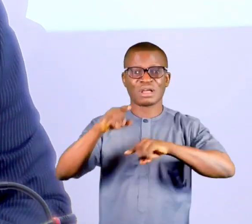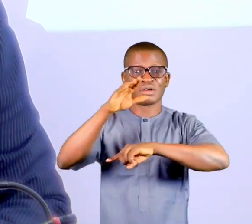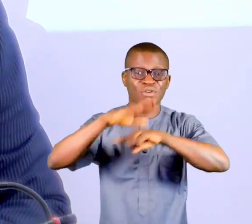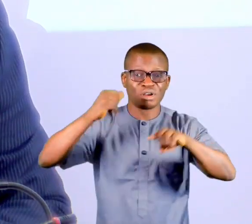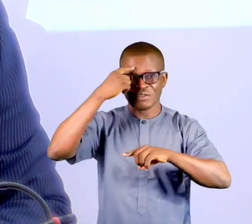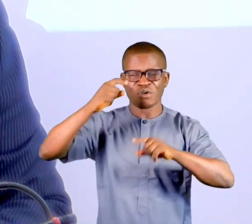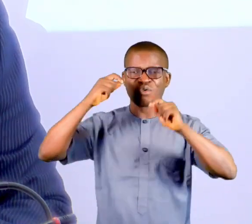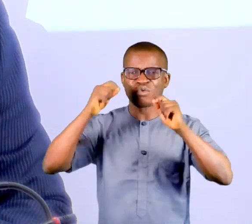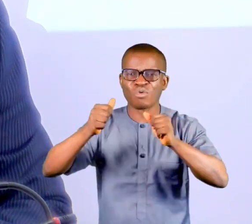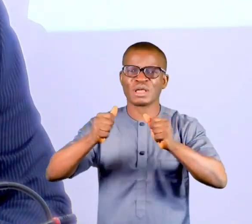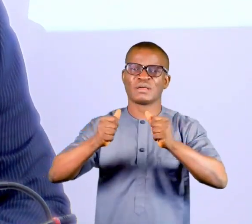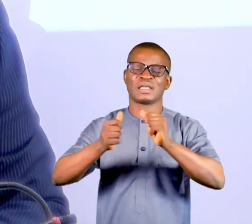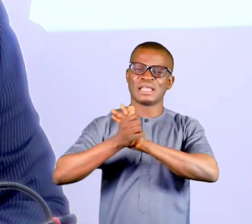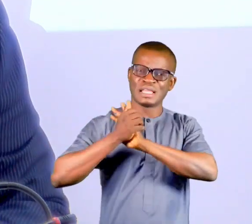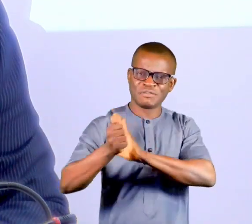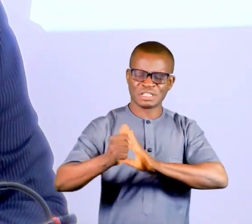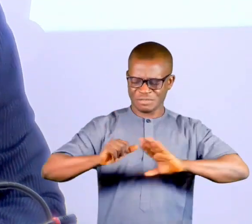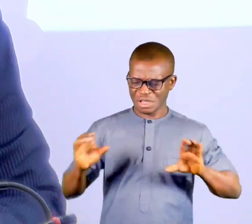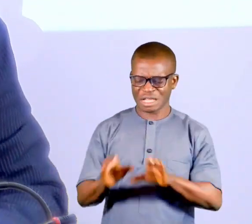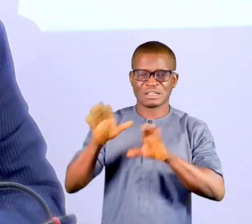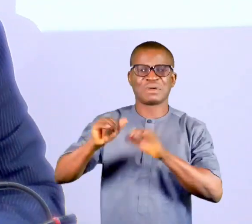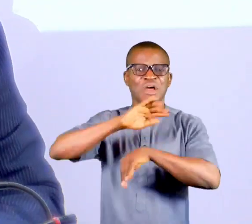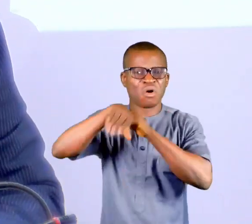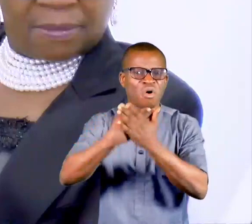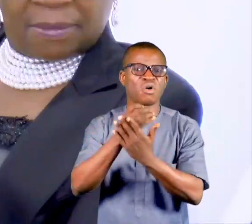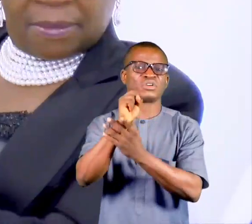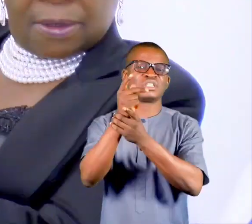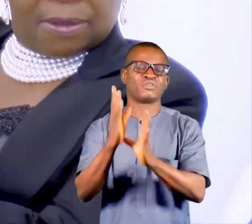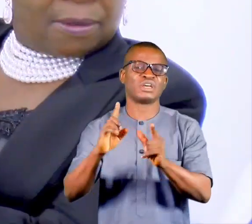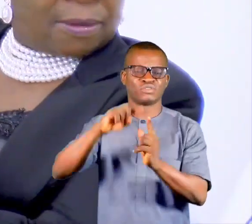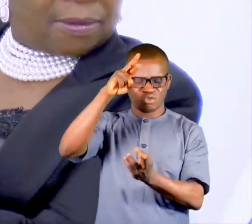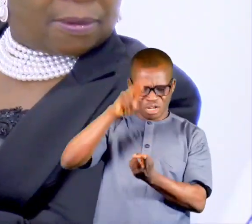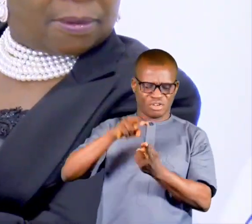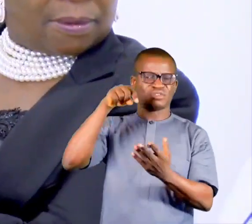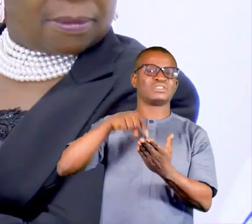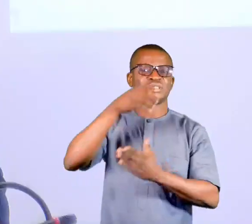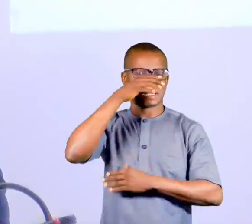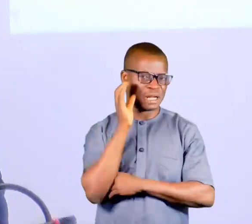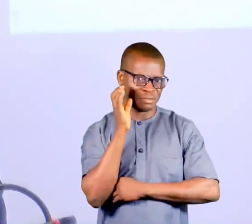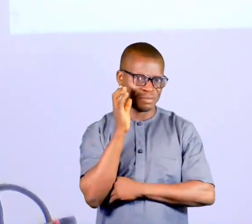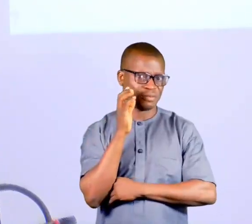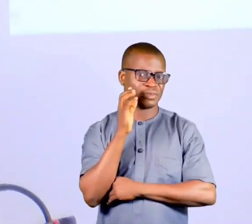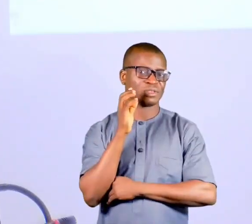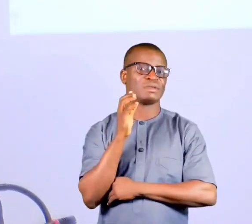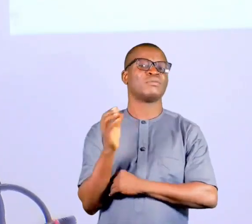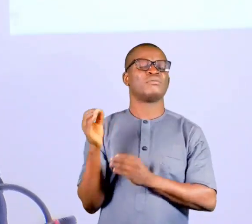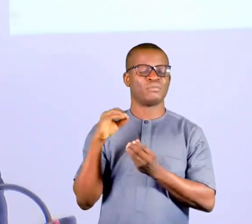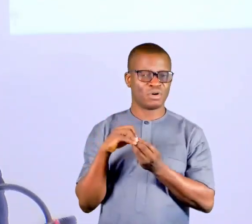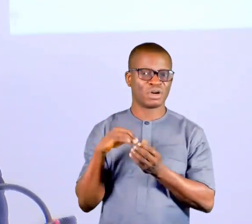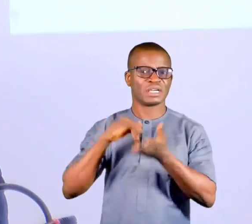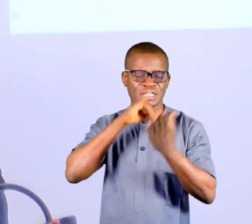for urgent, comprehensive, and effective actions by all stakeholders to court the many. Hence, it is